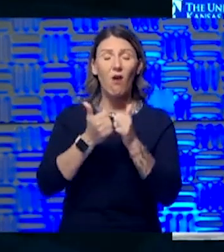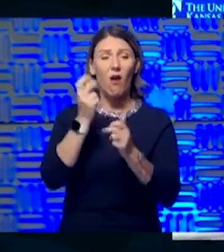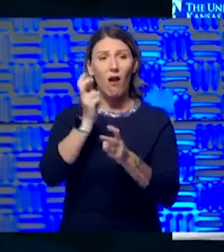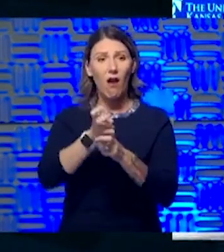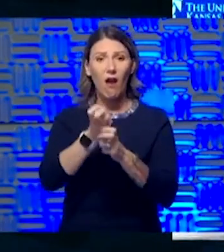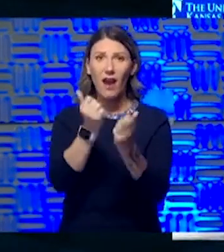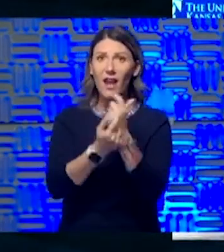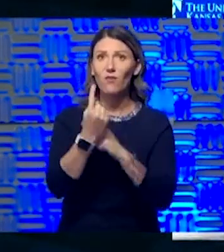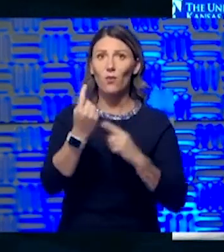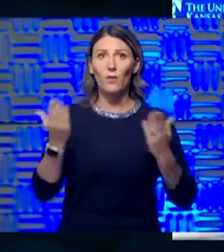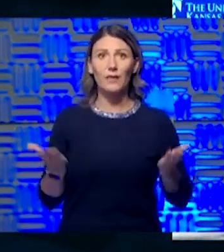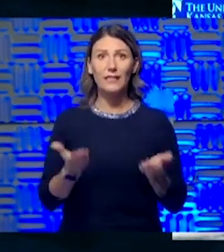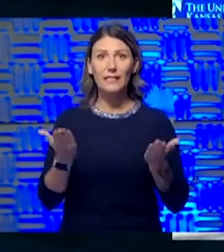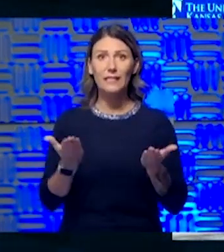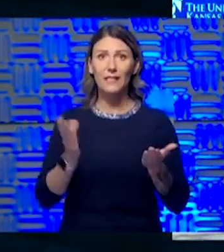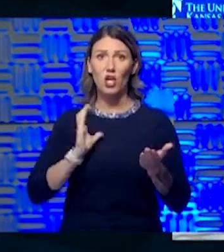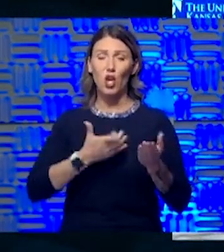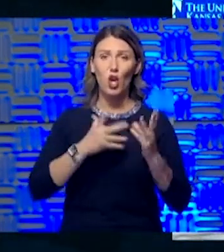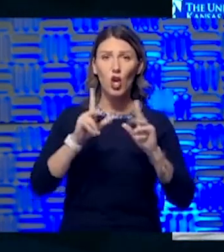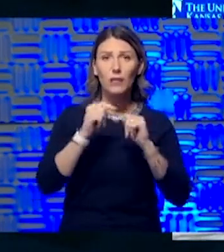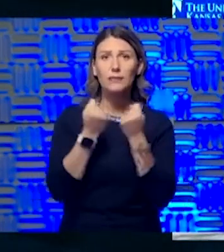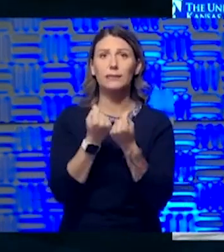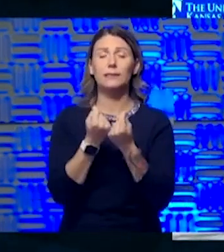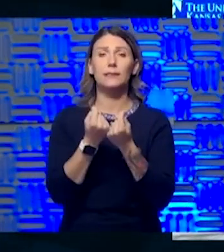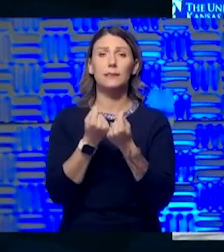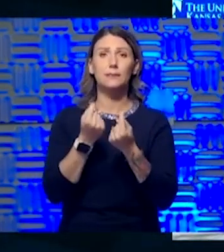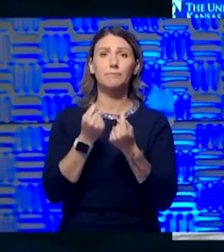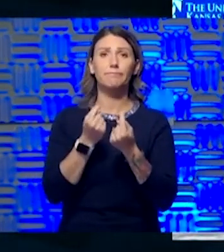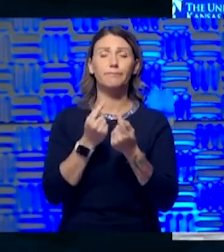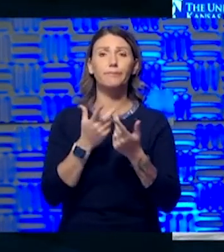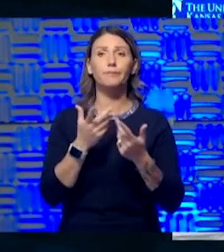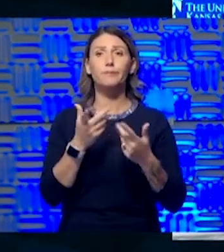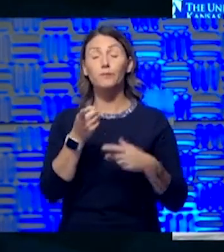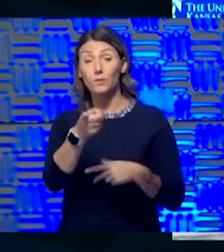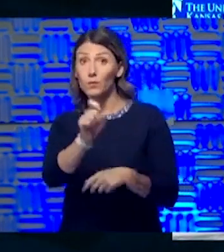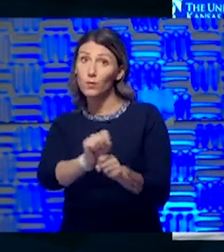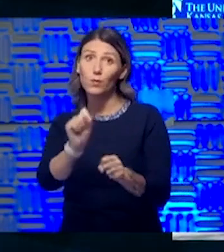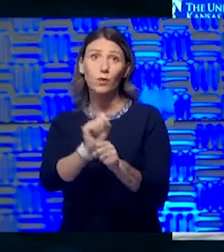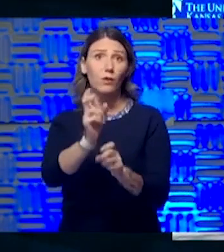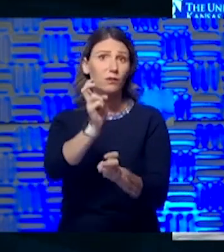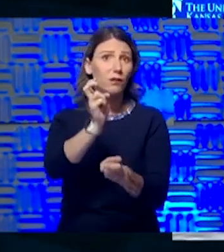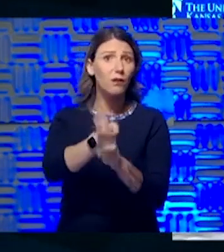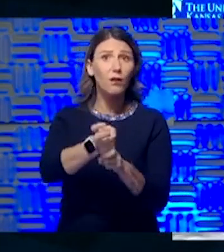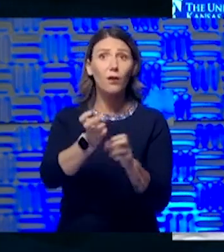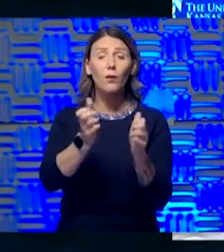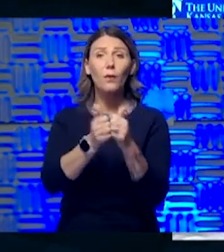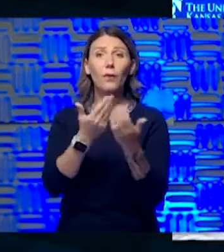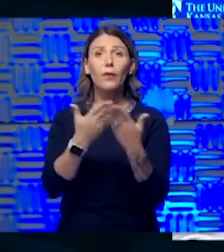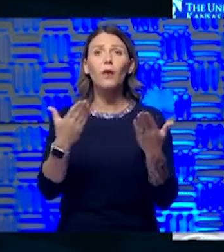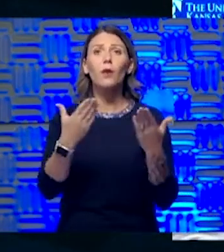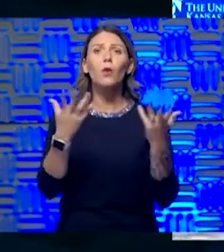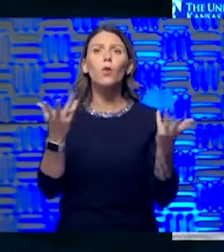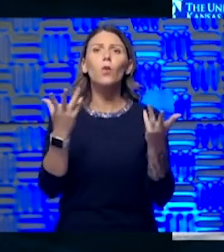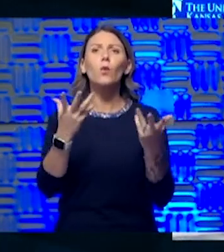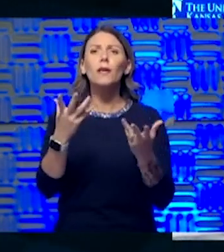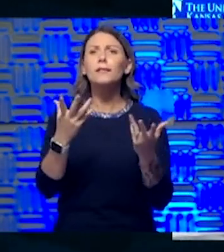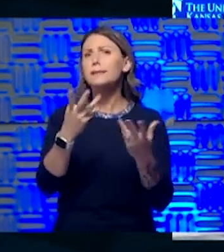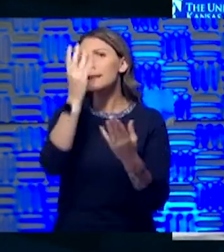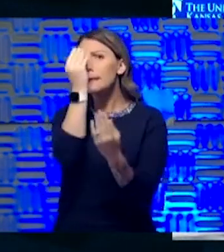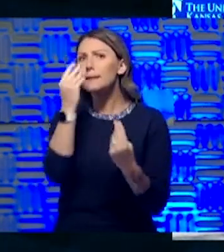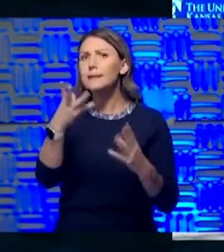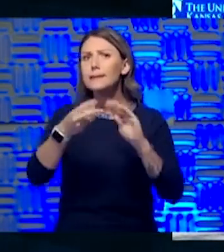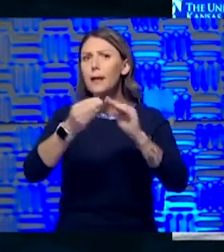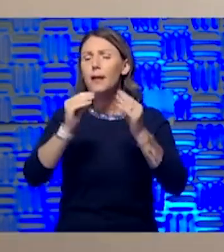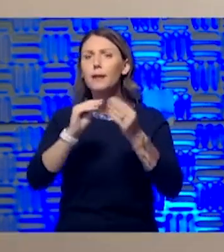here on our team are working. I know you're working really hard with some of the things. What's the data in Wyandotte County telling you?